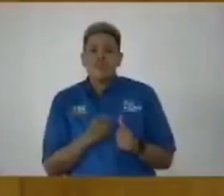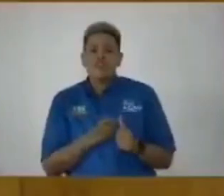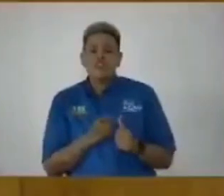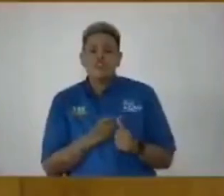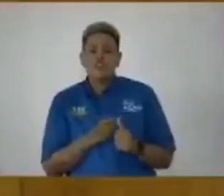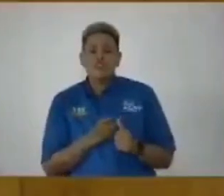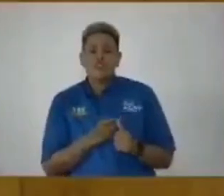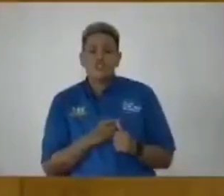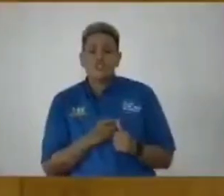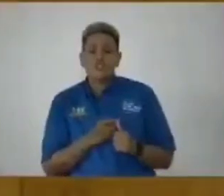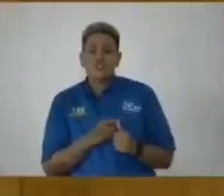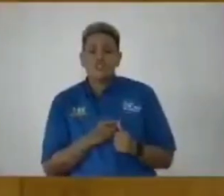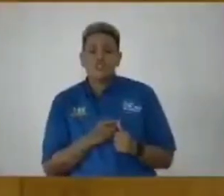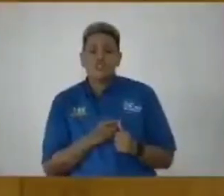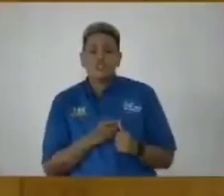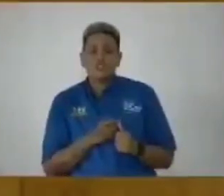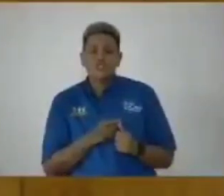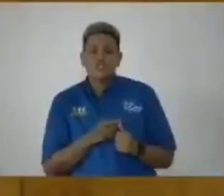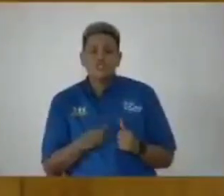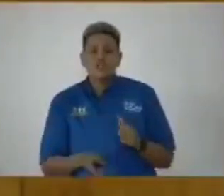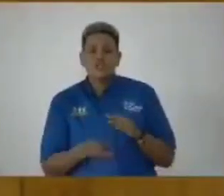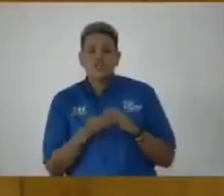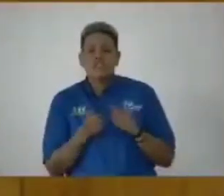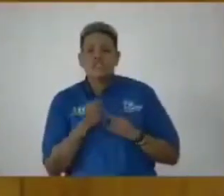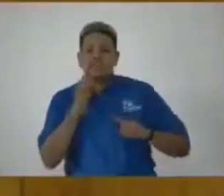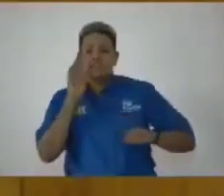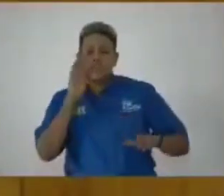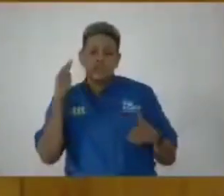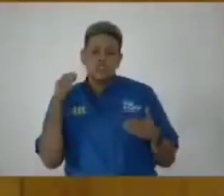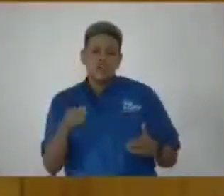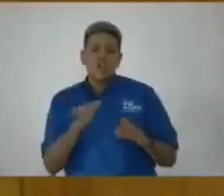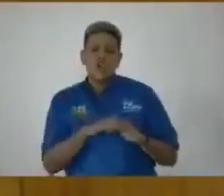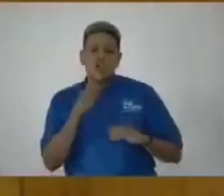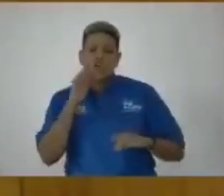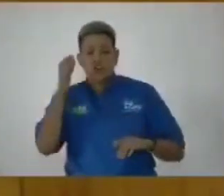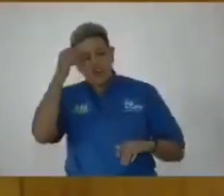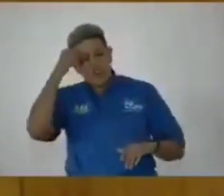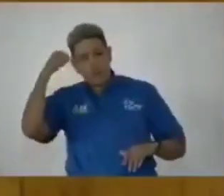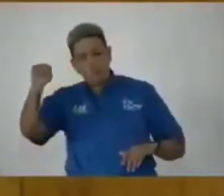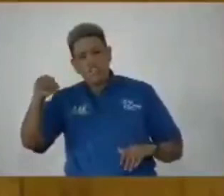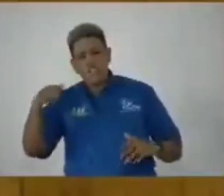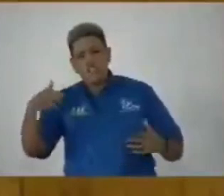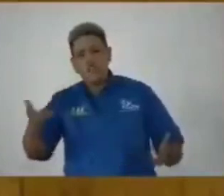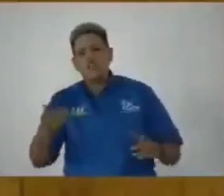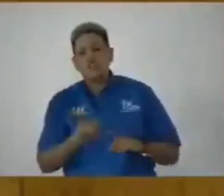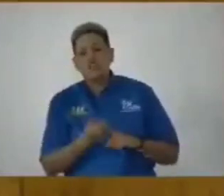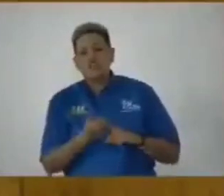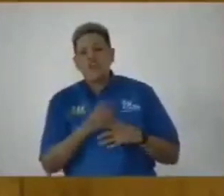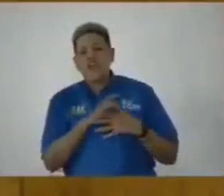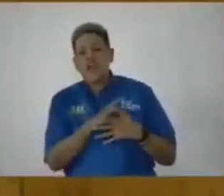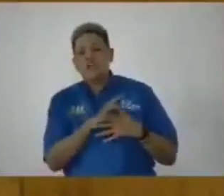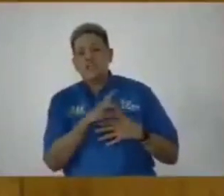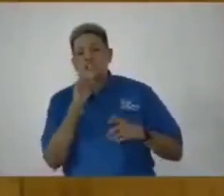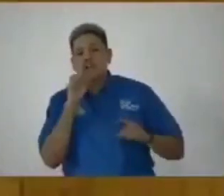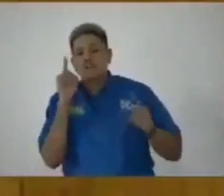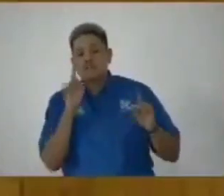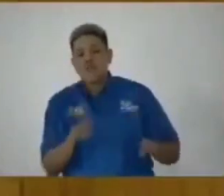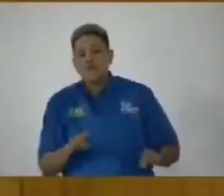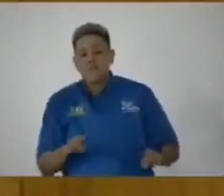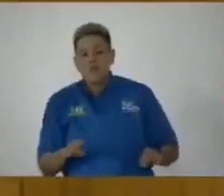this addendum addresses an objection to the content of the report